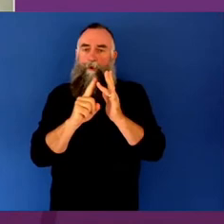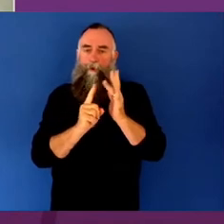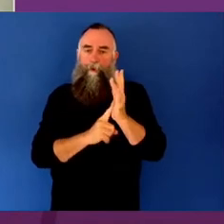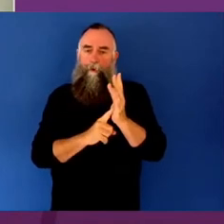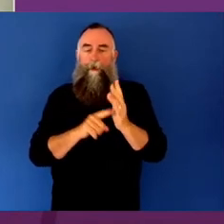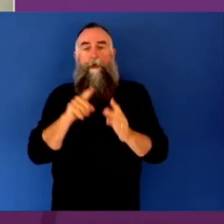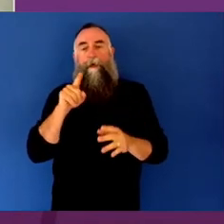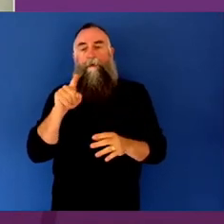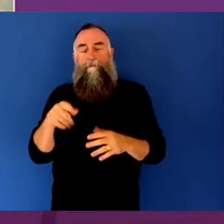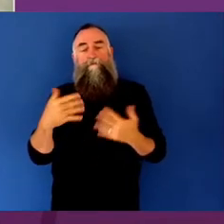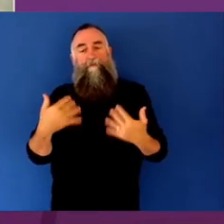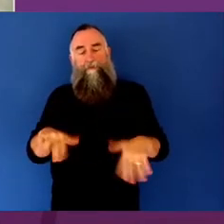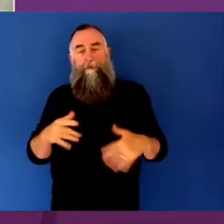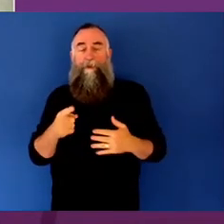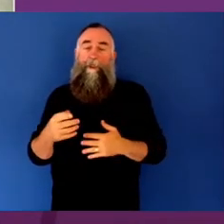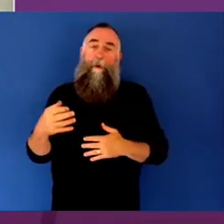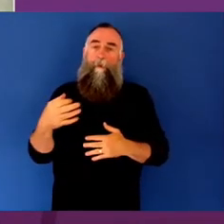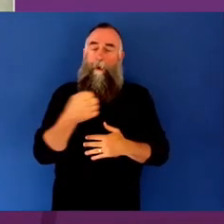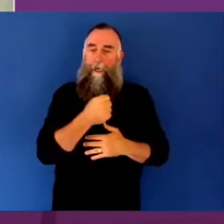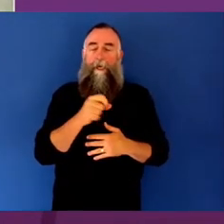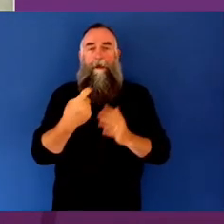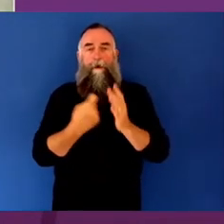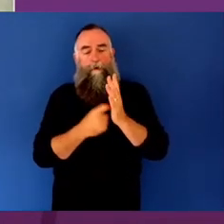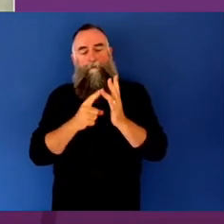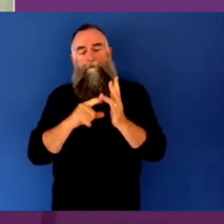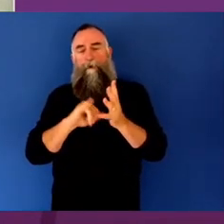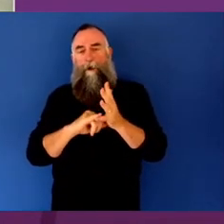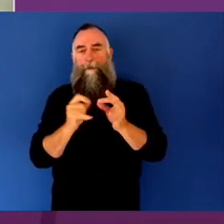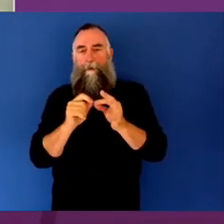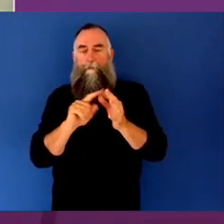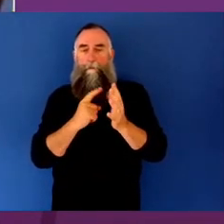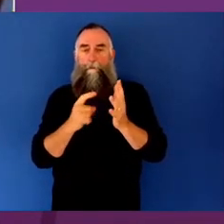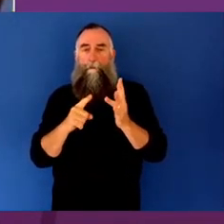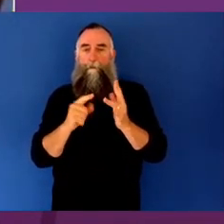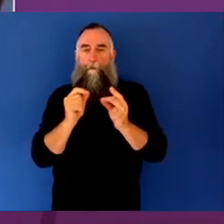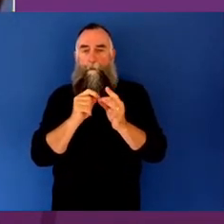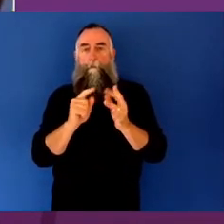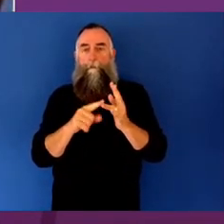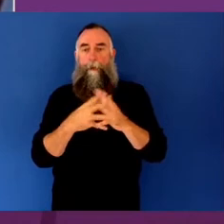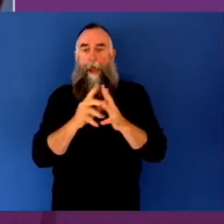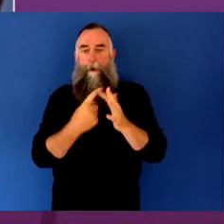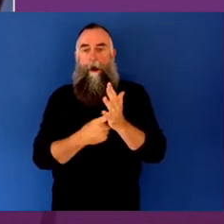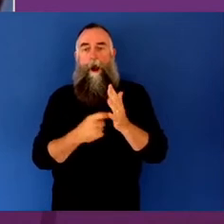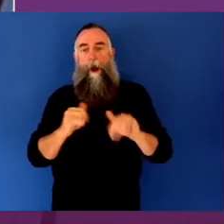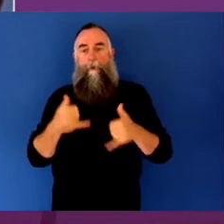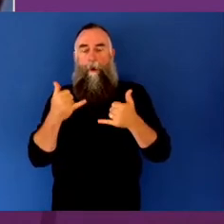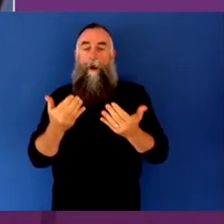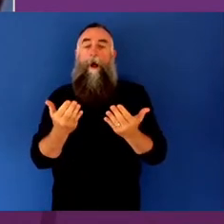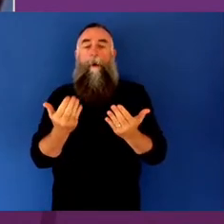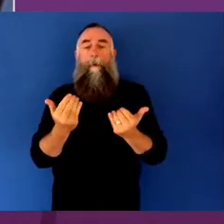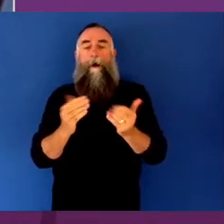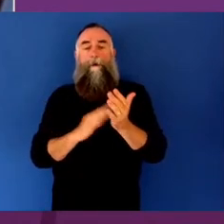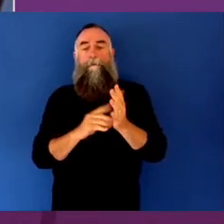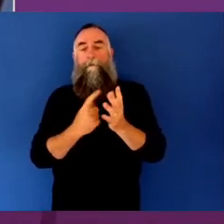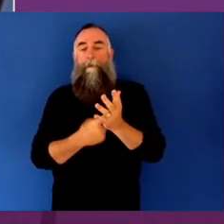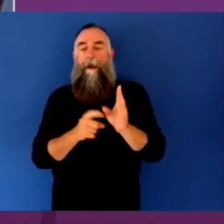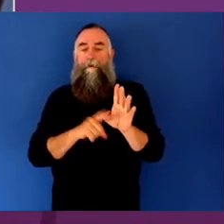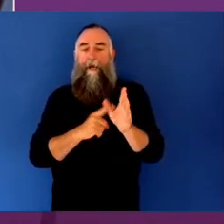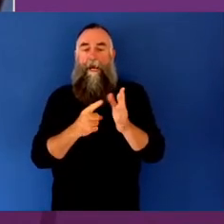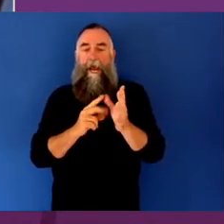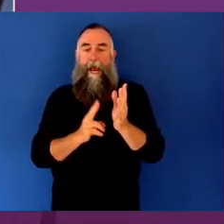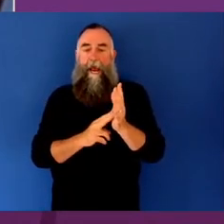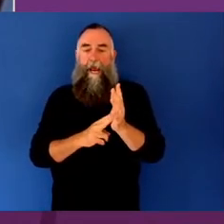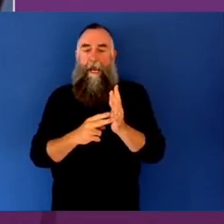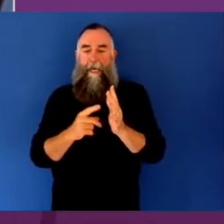Bower Award for Community Arts and Cultural Development. Welcome, Marianne. Thank you, Faye. I appreciate